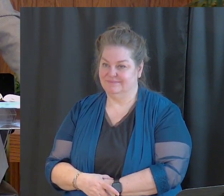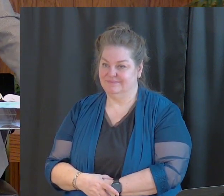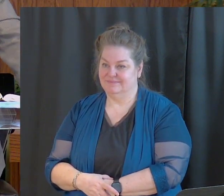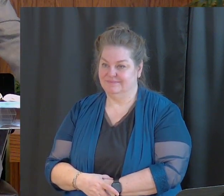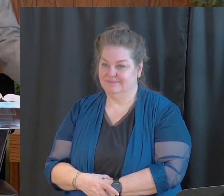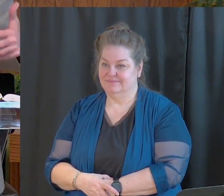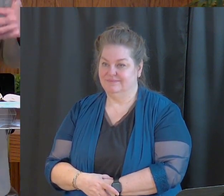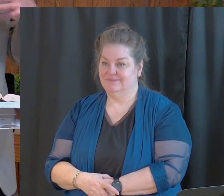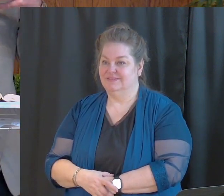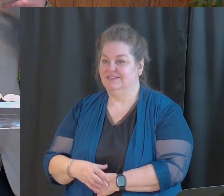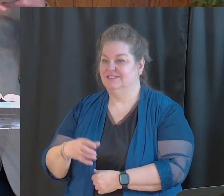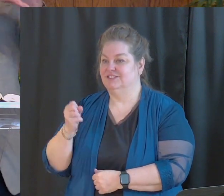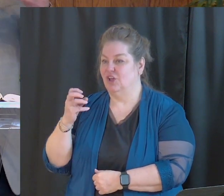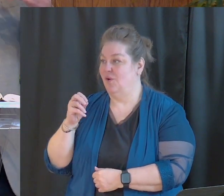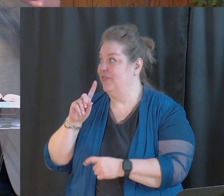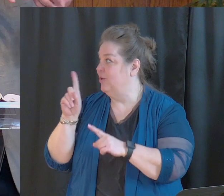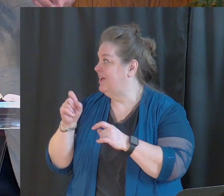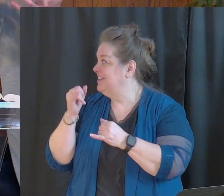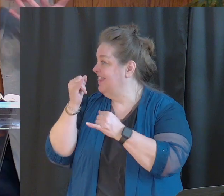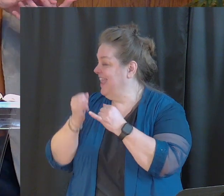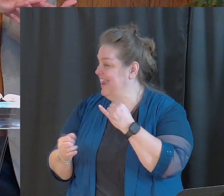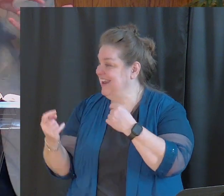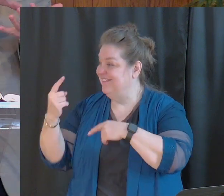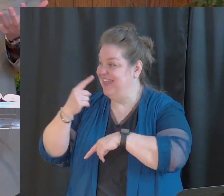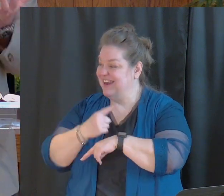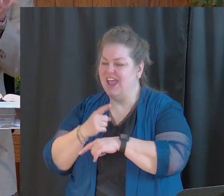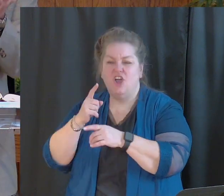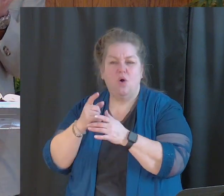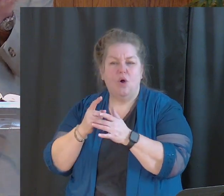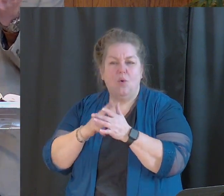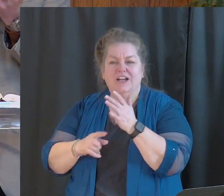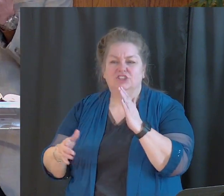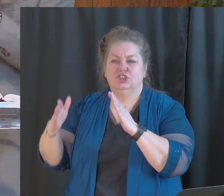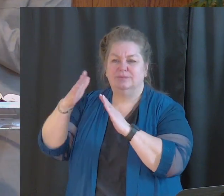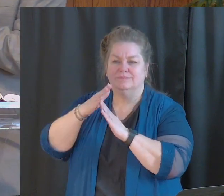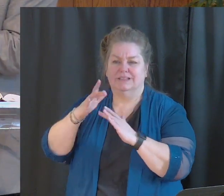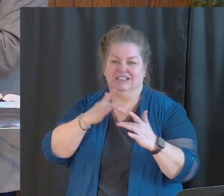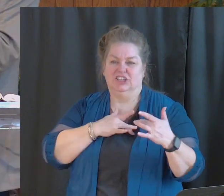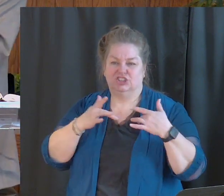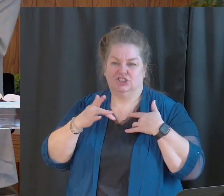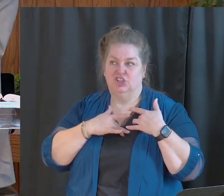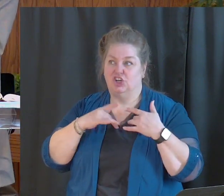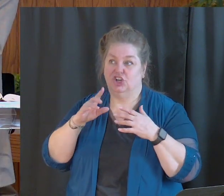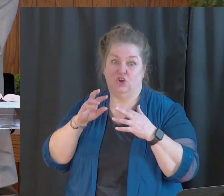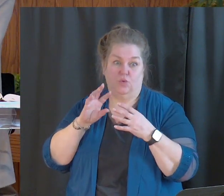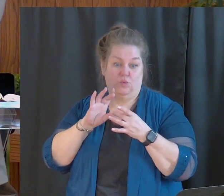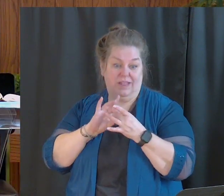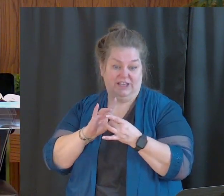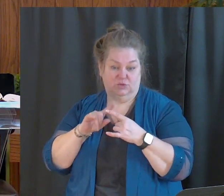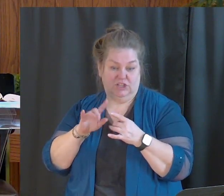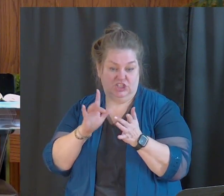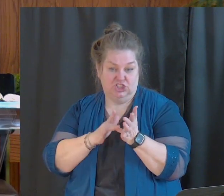So the question is at the end of the day, what are we more concerned about in our relationship with Jesus Christ? Being comfortable